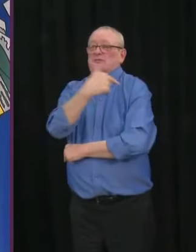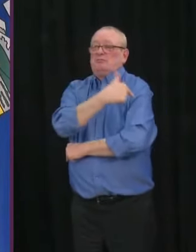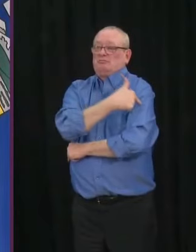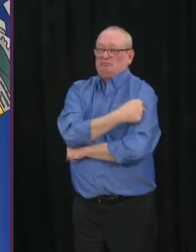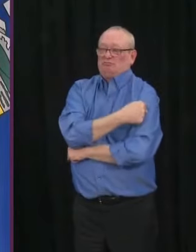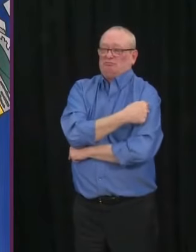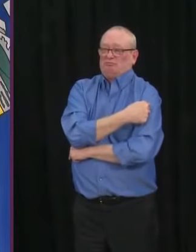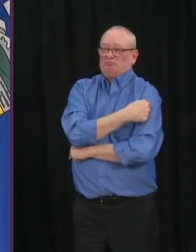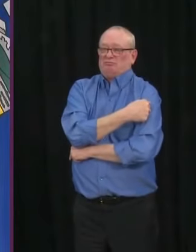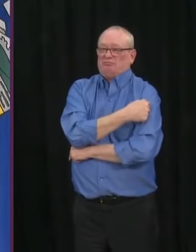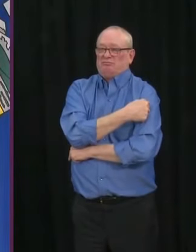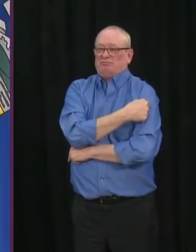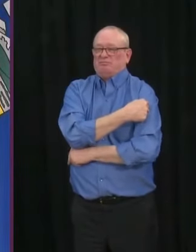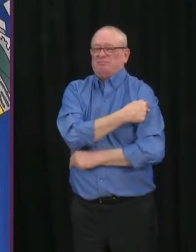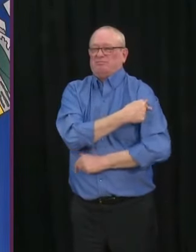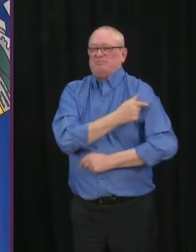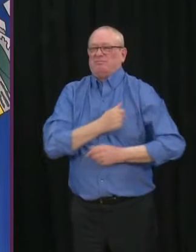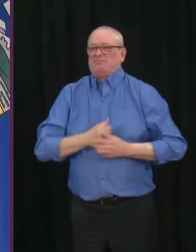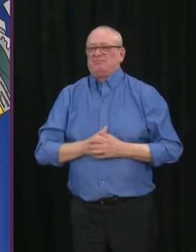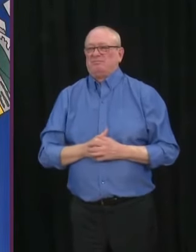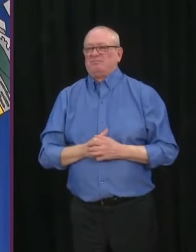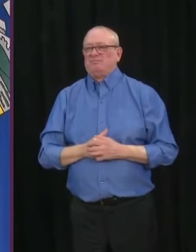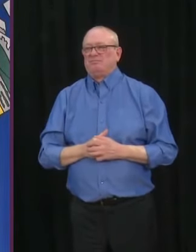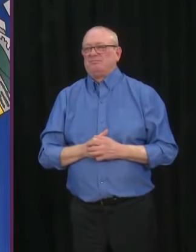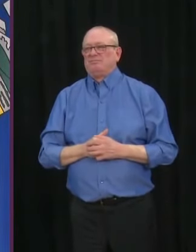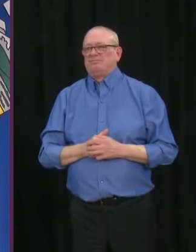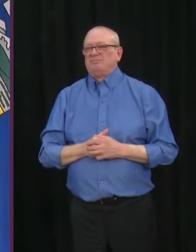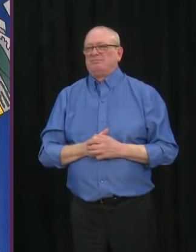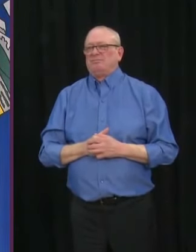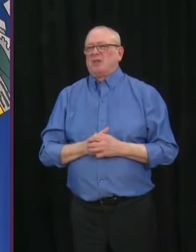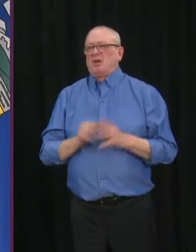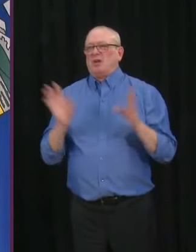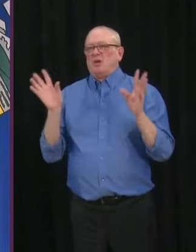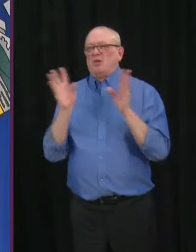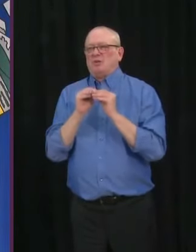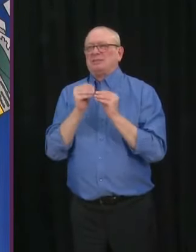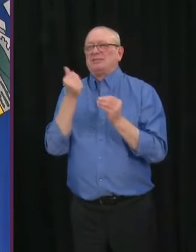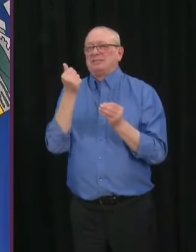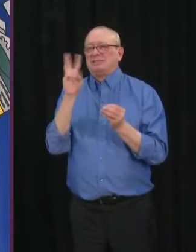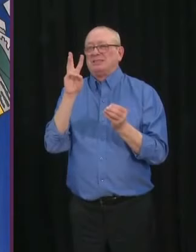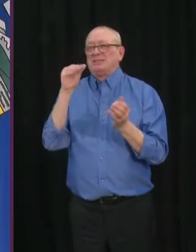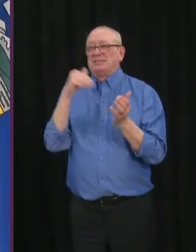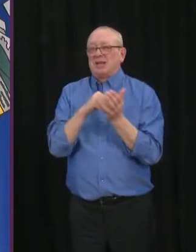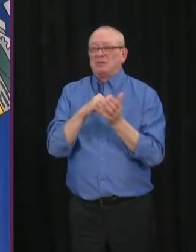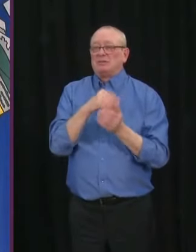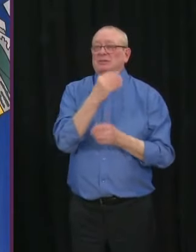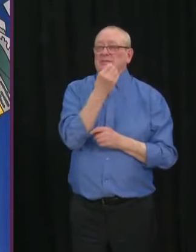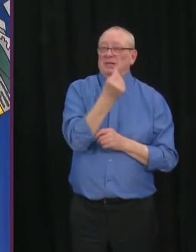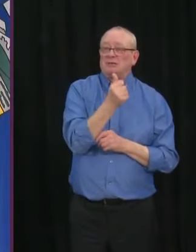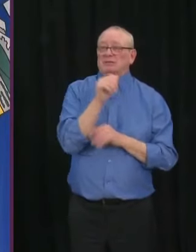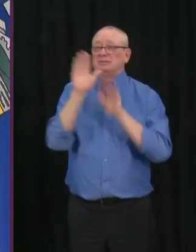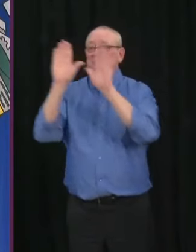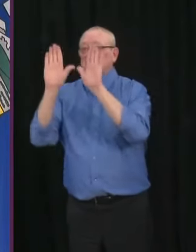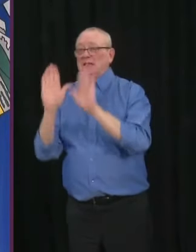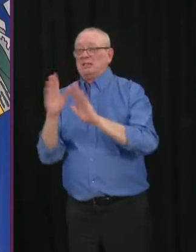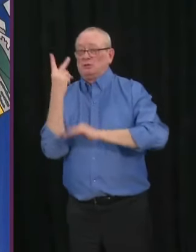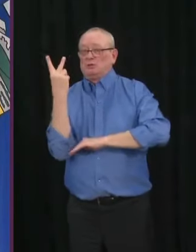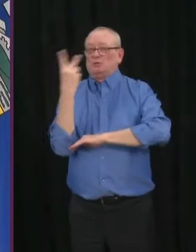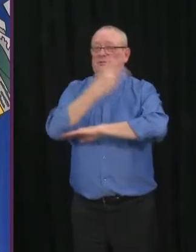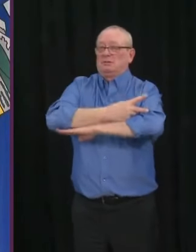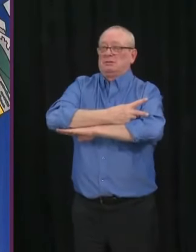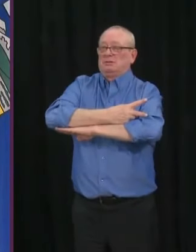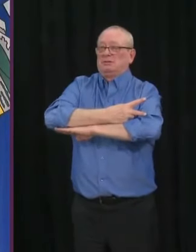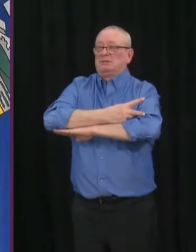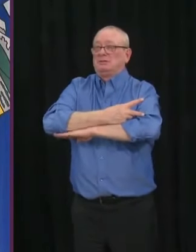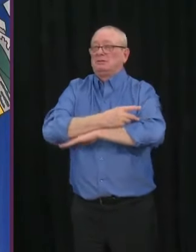well, 16,000 in total for Saturday and Sunday. And so, for anybody who is